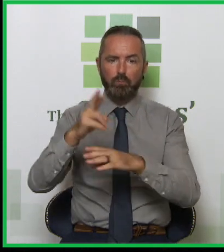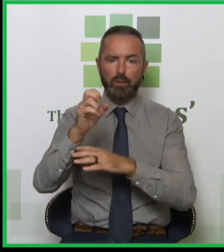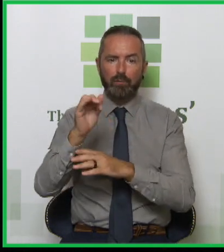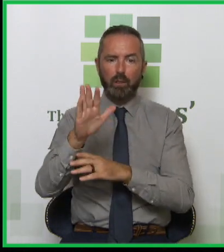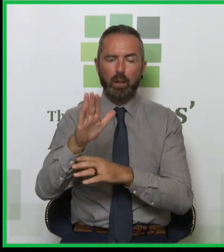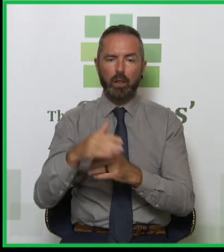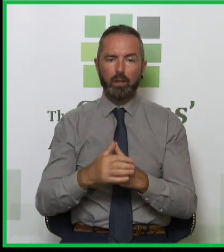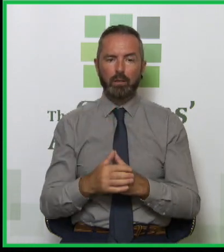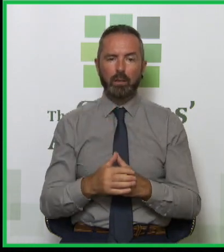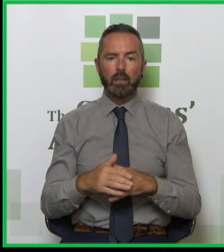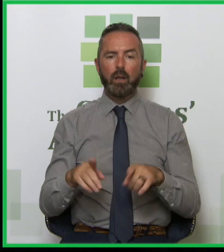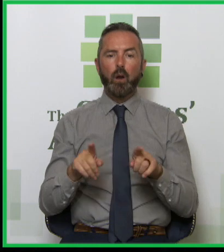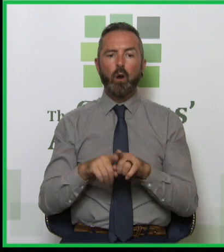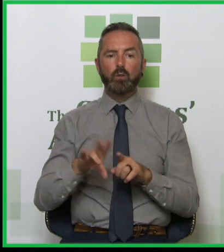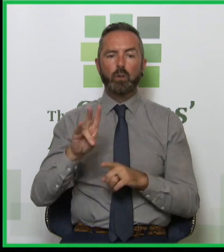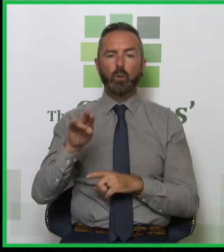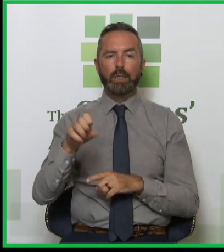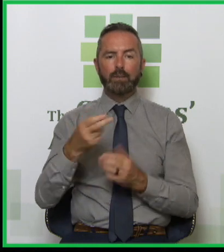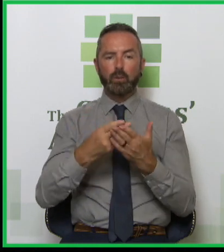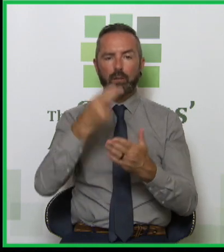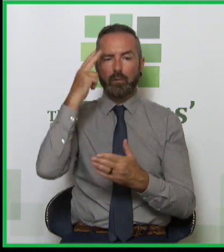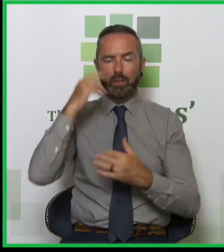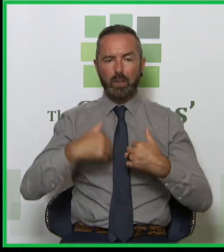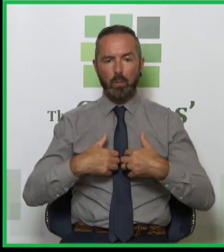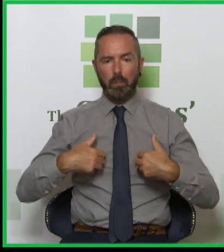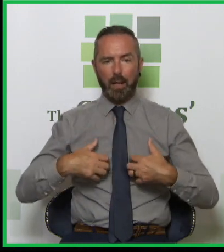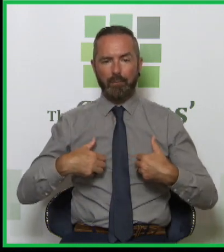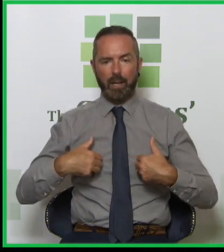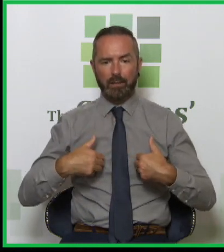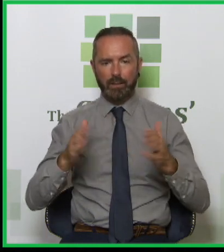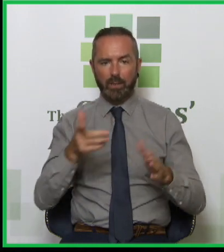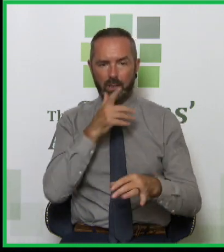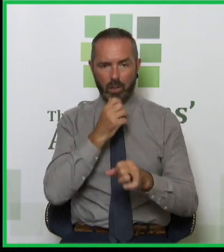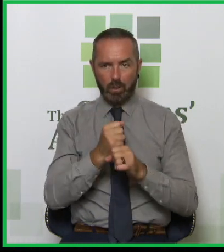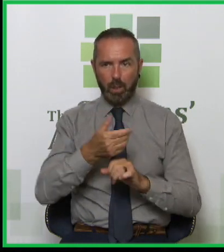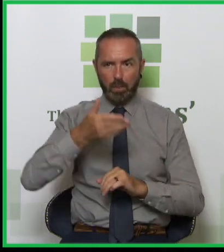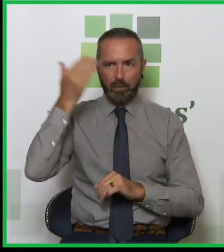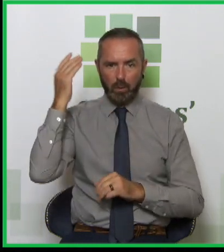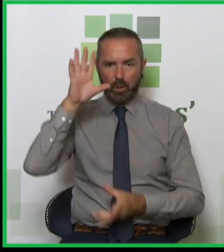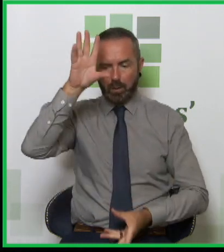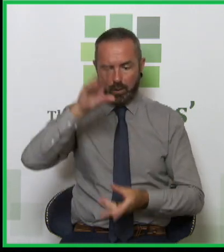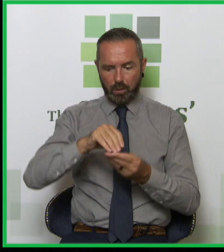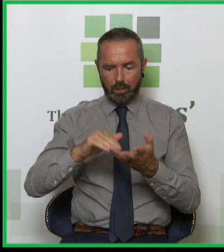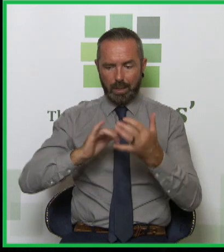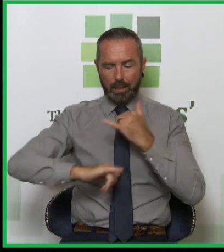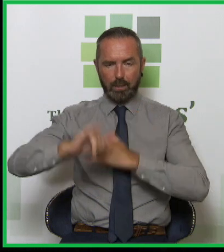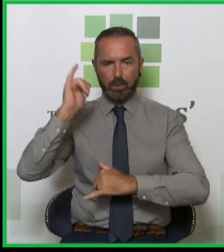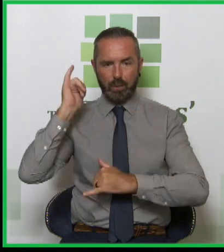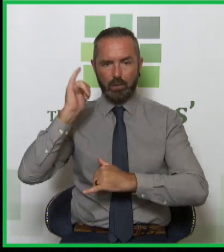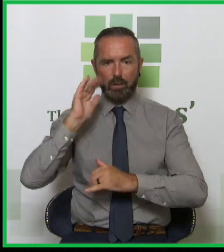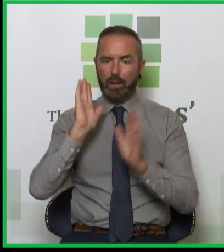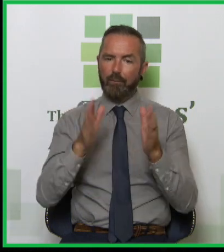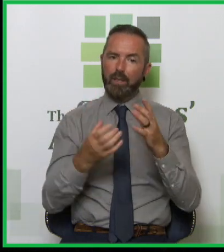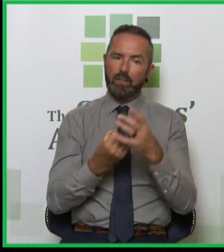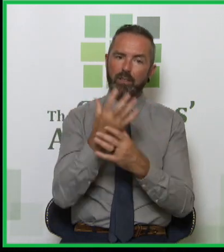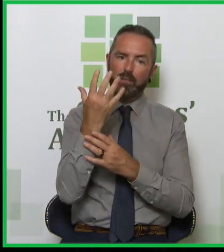have also the Queen's University Belfast piece that I spoke about that we concluded last year, and they've developed